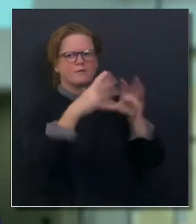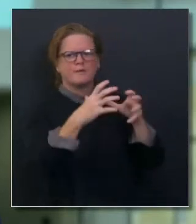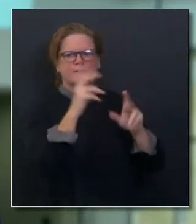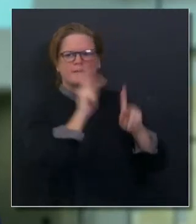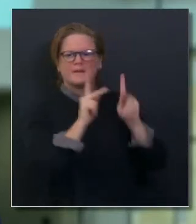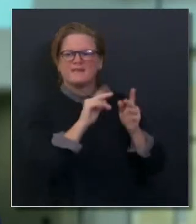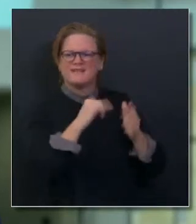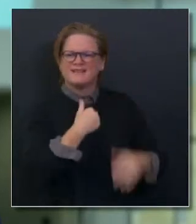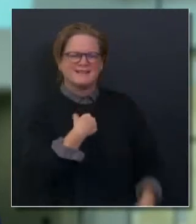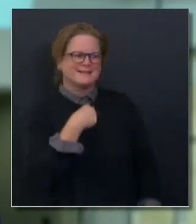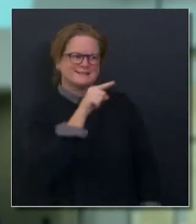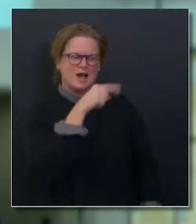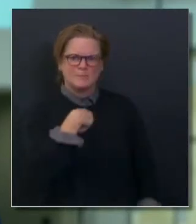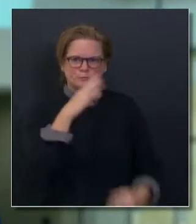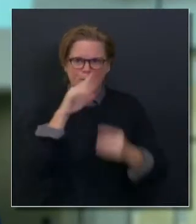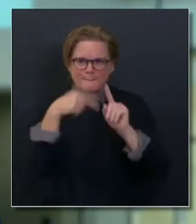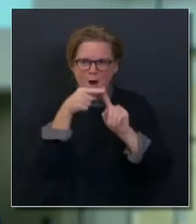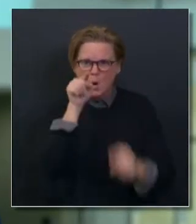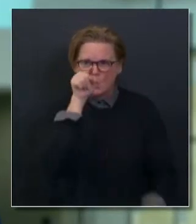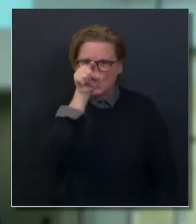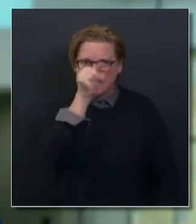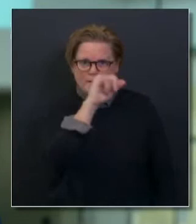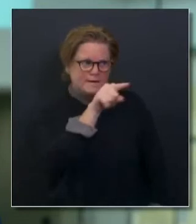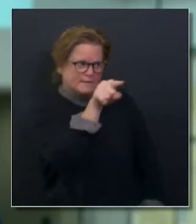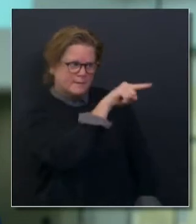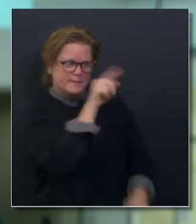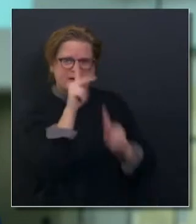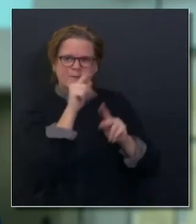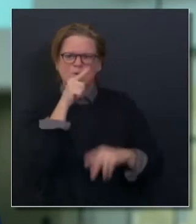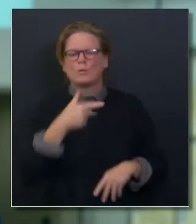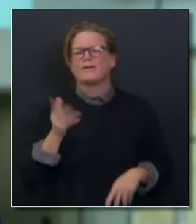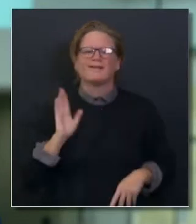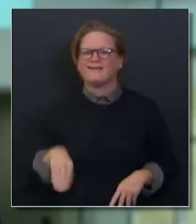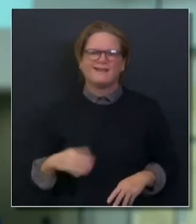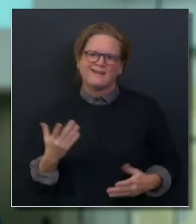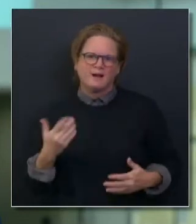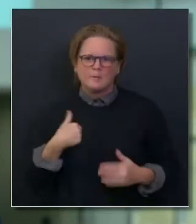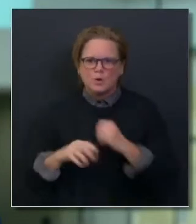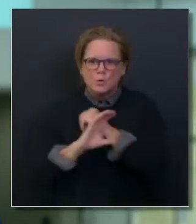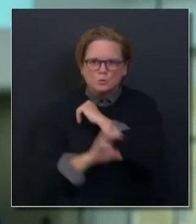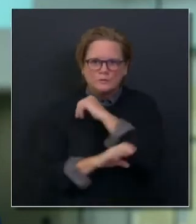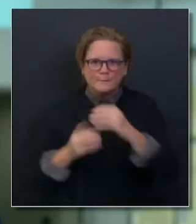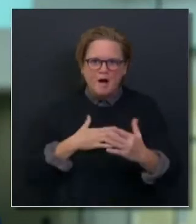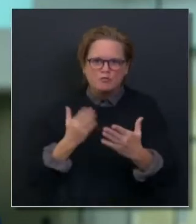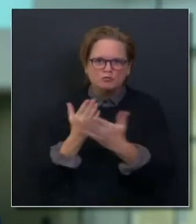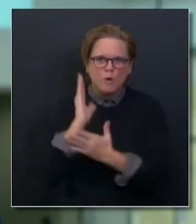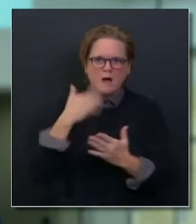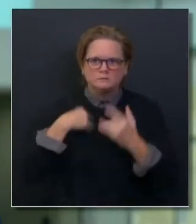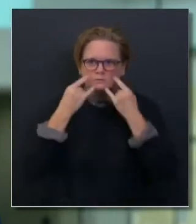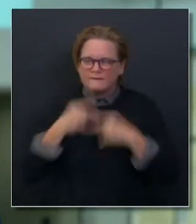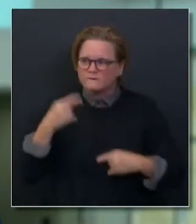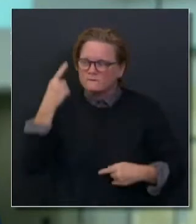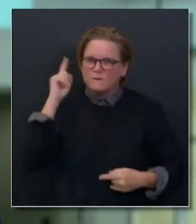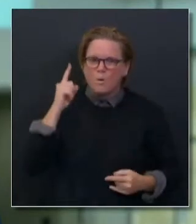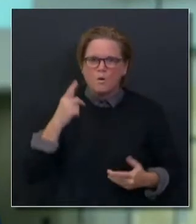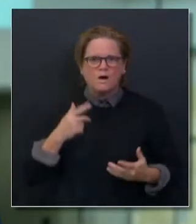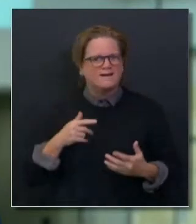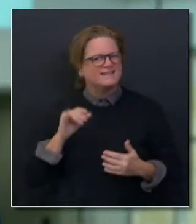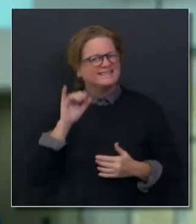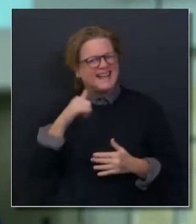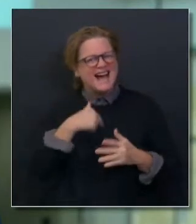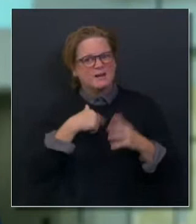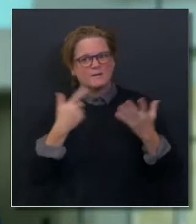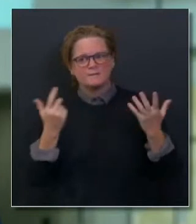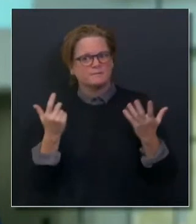especially as we move into the holiday season, where the tendency and excitement to gather and come together in a way that we think, oh, I can just do it